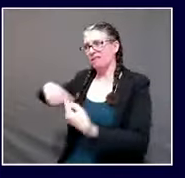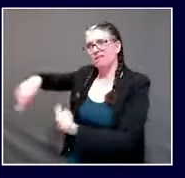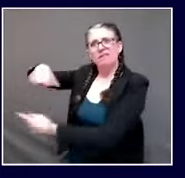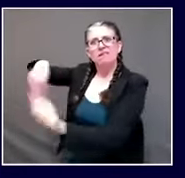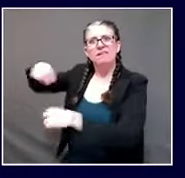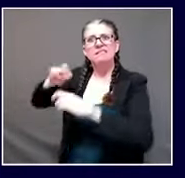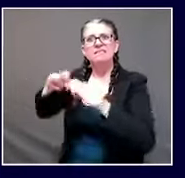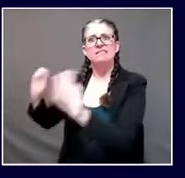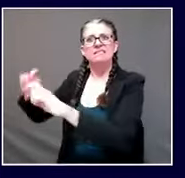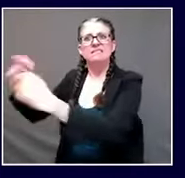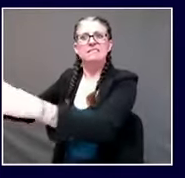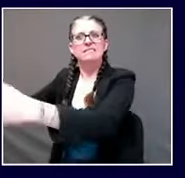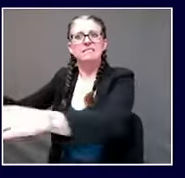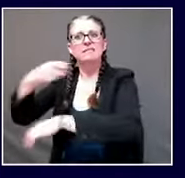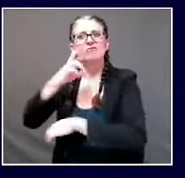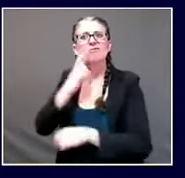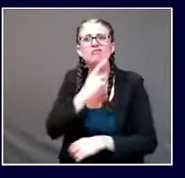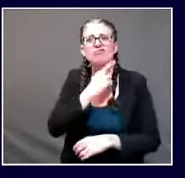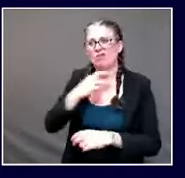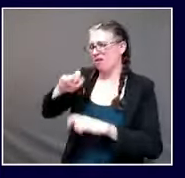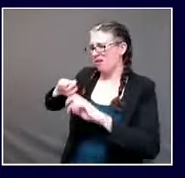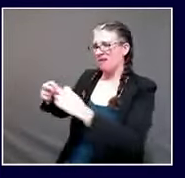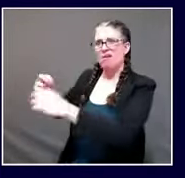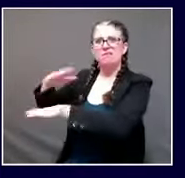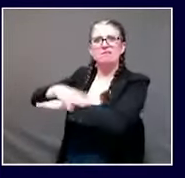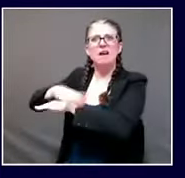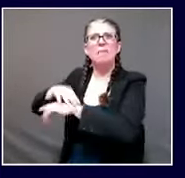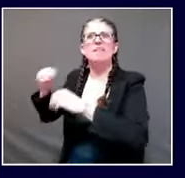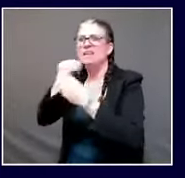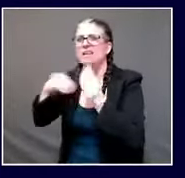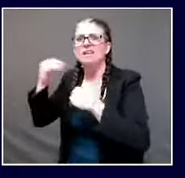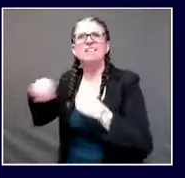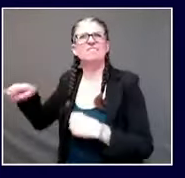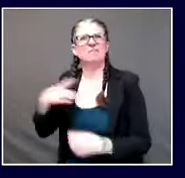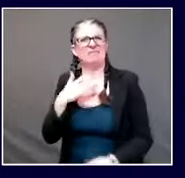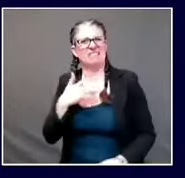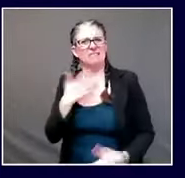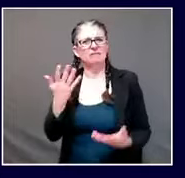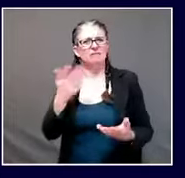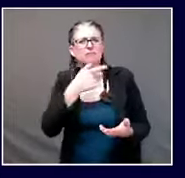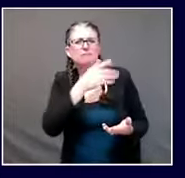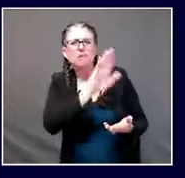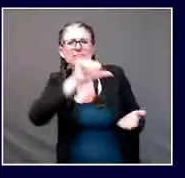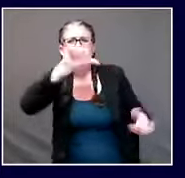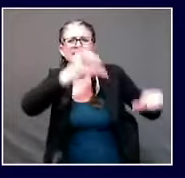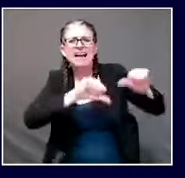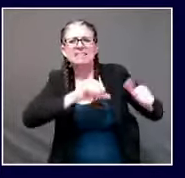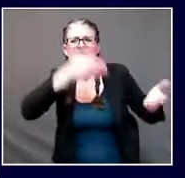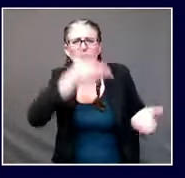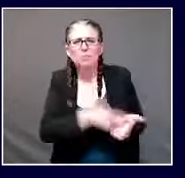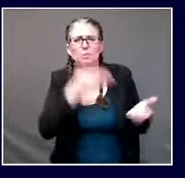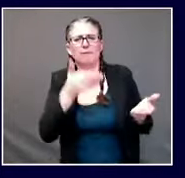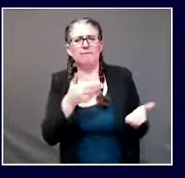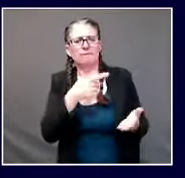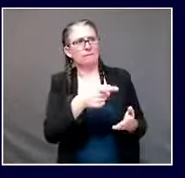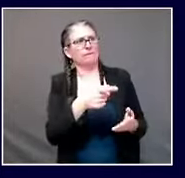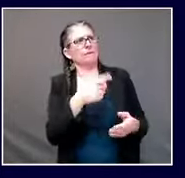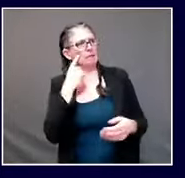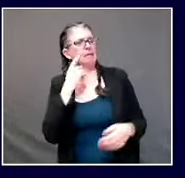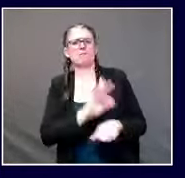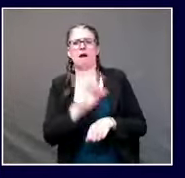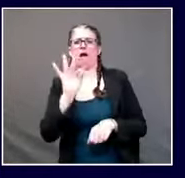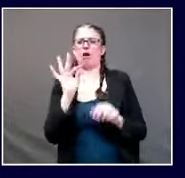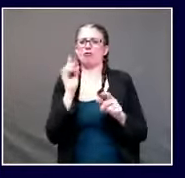the measure and what was the science that superseded those concerns thanks for the question uh i can't comment on the george